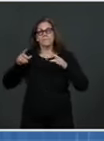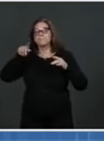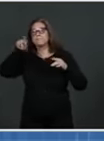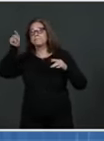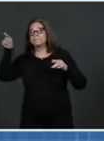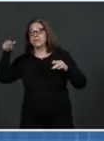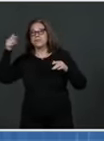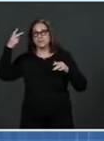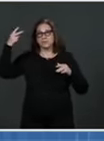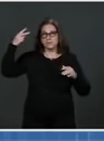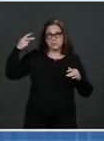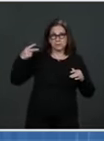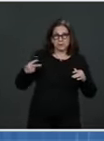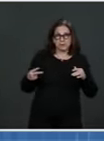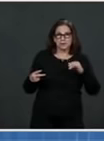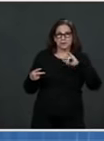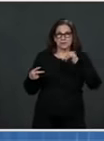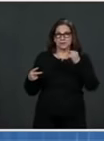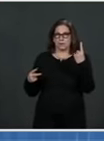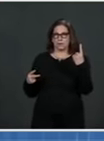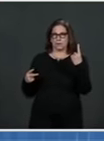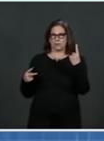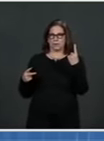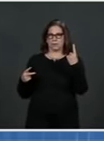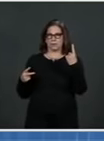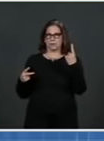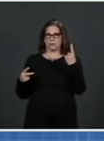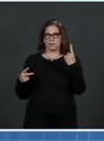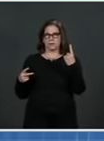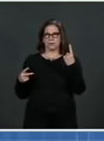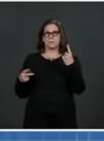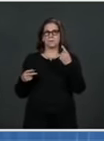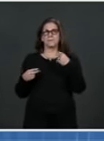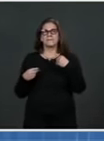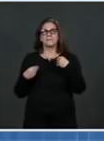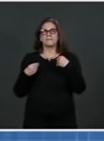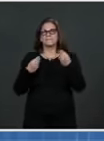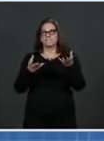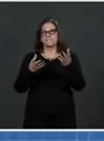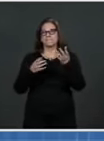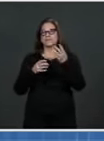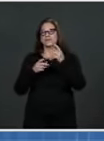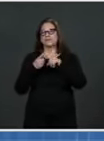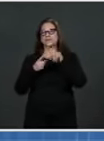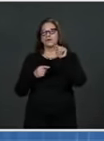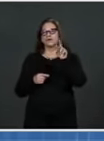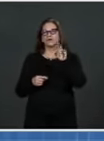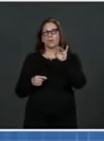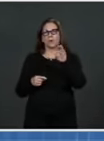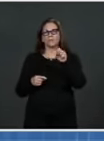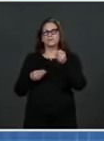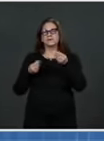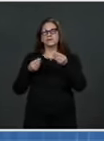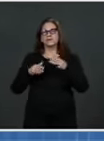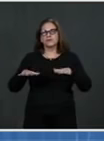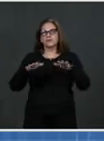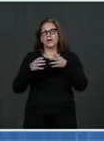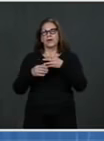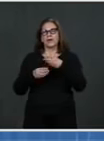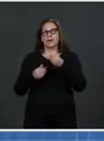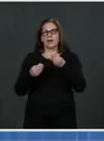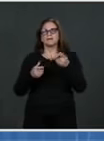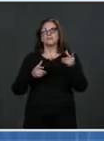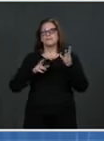territories and everyone else is get ready. This is an enormous opportunity to vaccinate more people. And tomorrow,